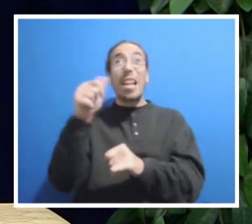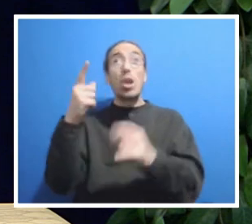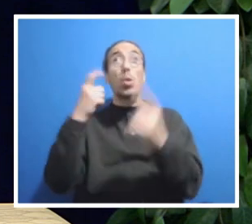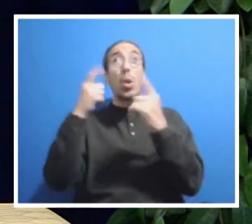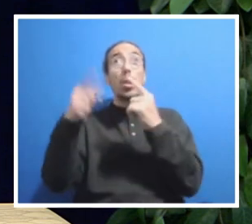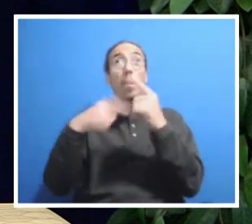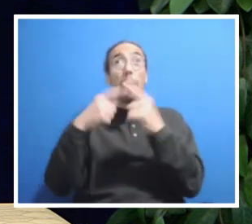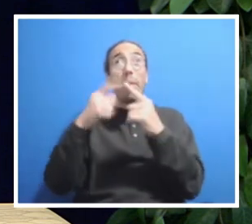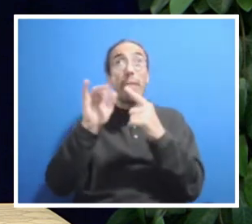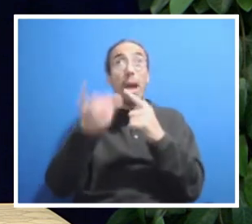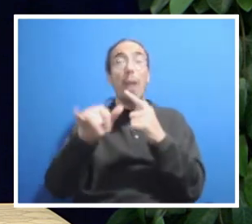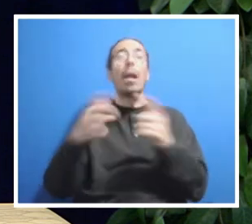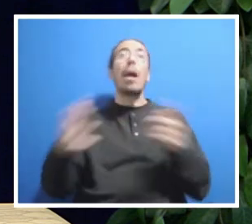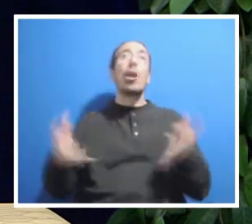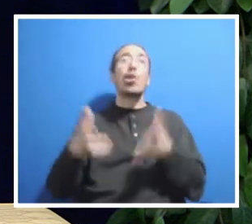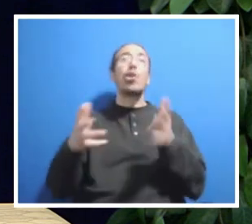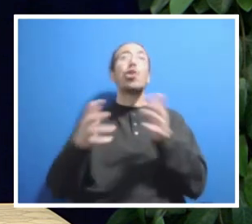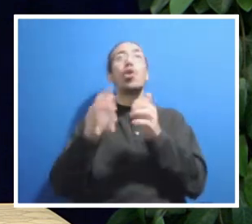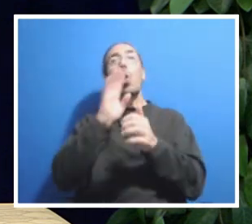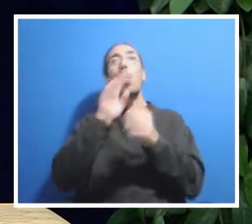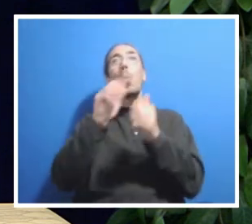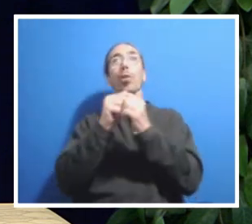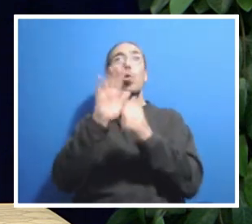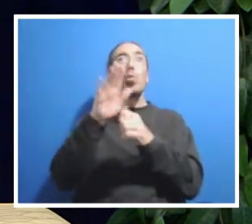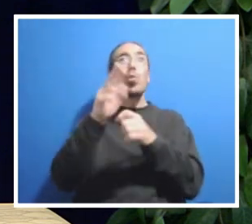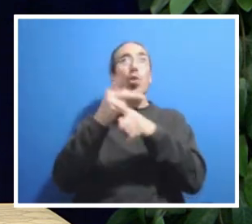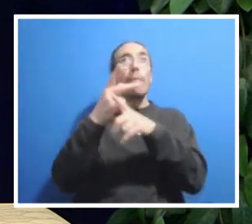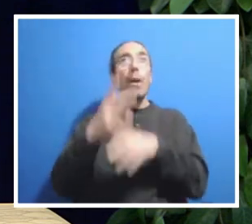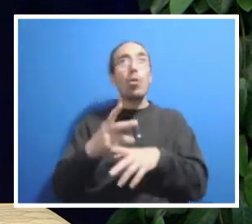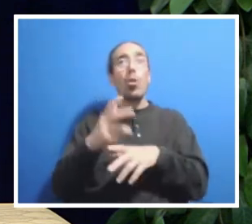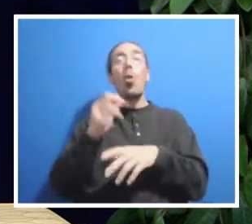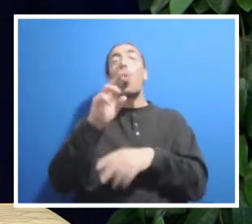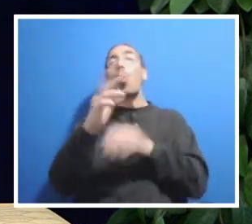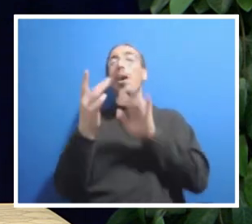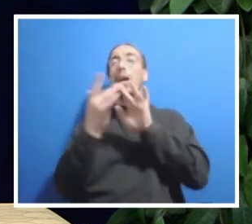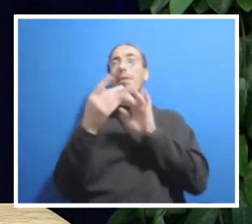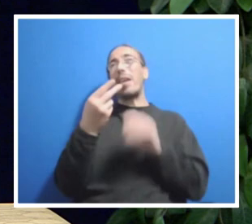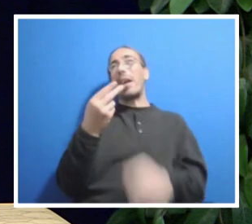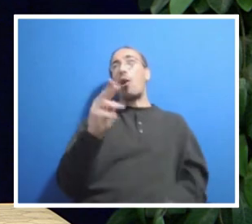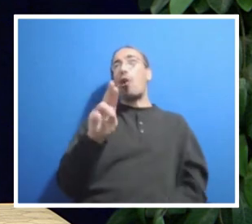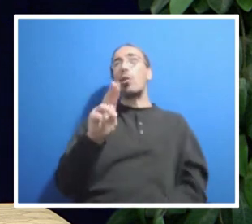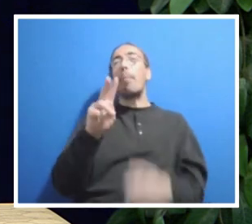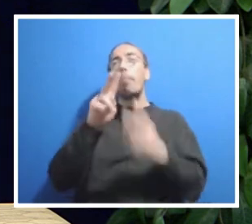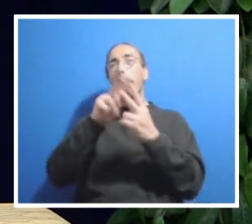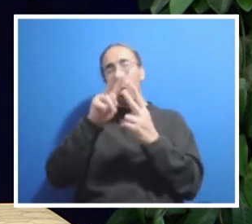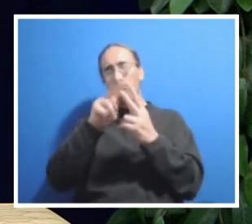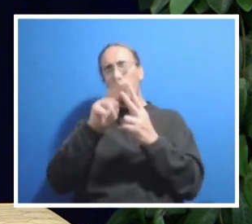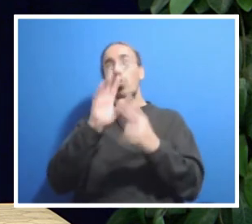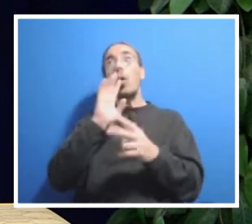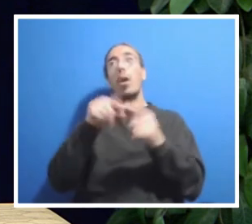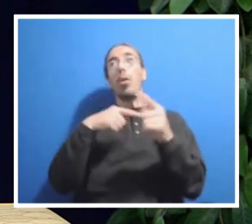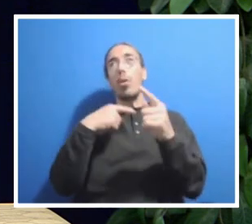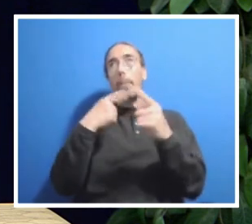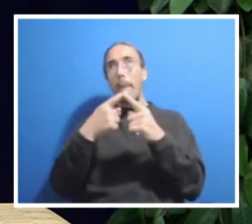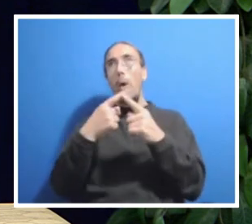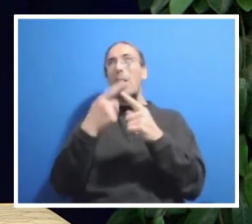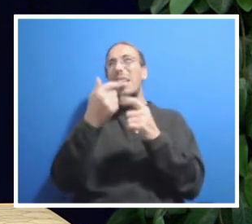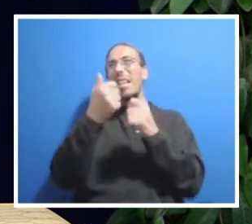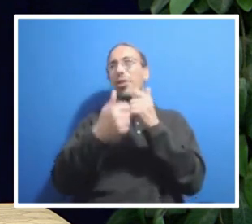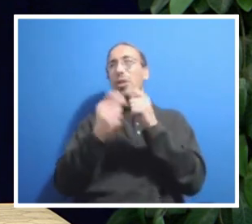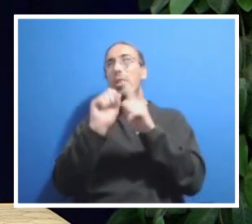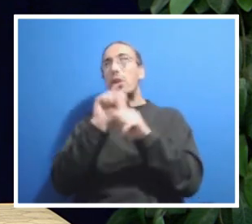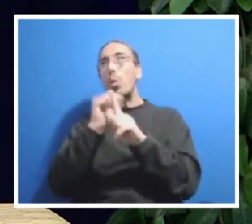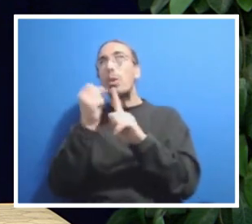encourage you to talk with your supervisor. Please reach out to your HR strategic partner to talk through these individual situations and we'd be happy to